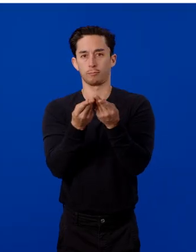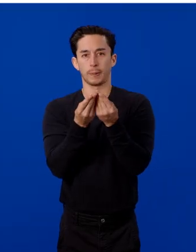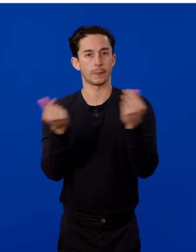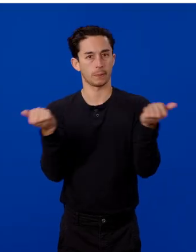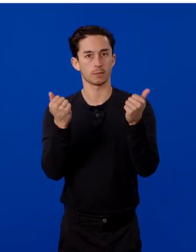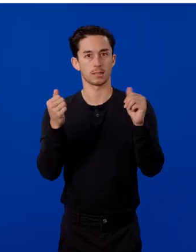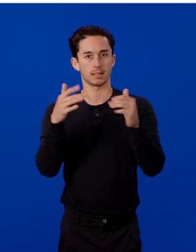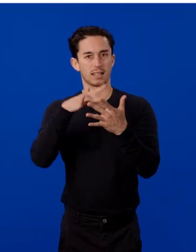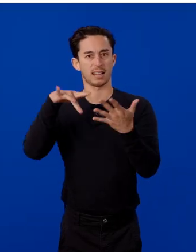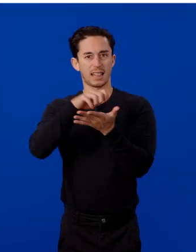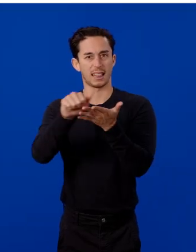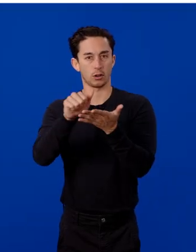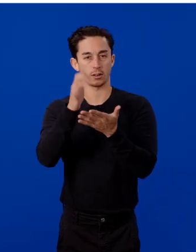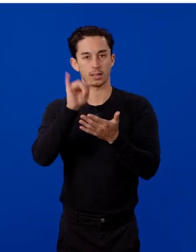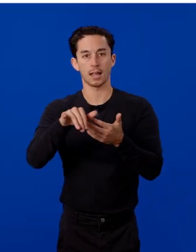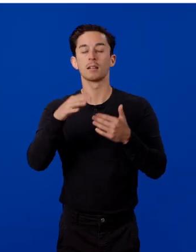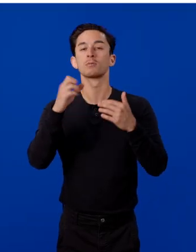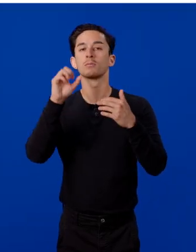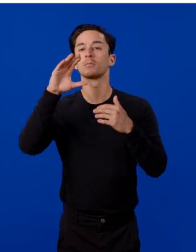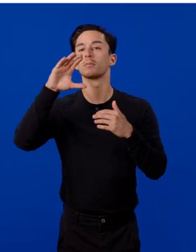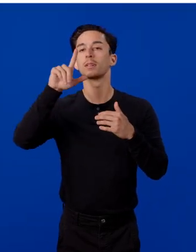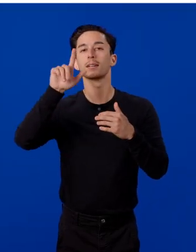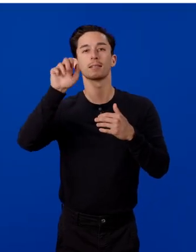So we simply call the create command.